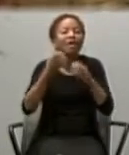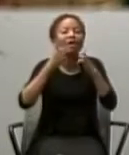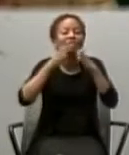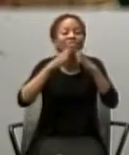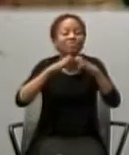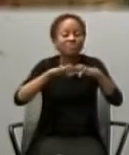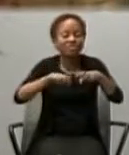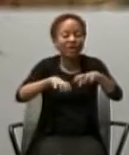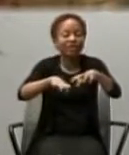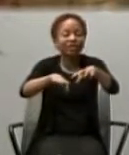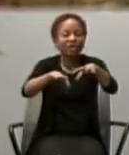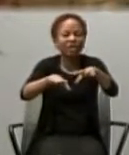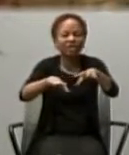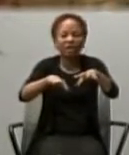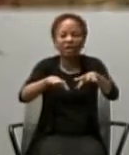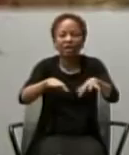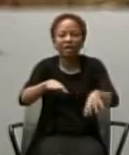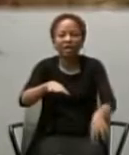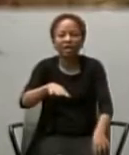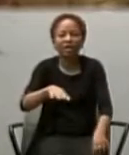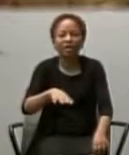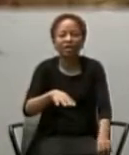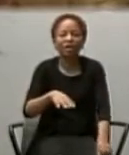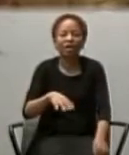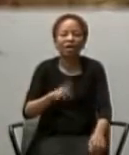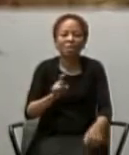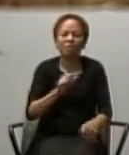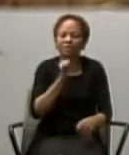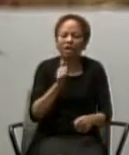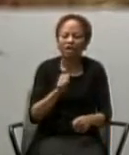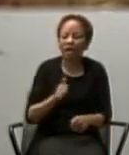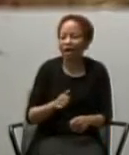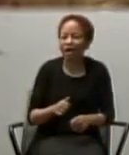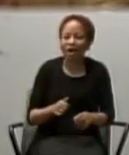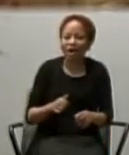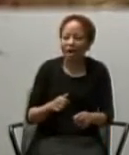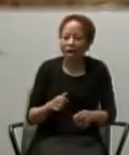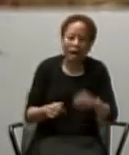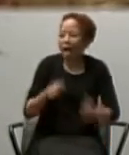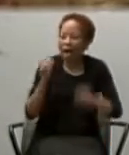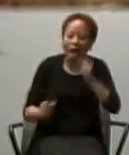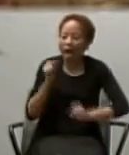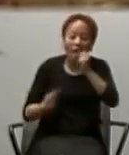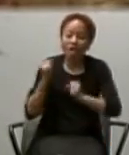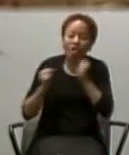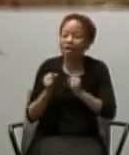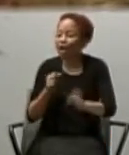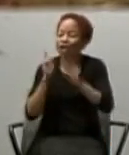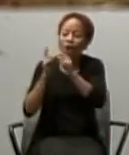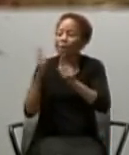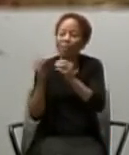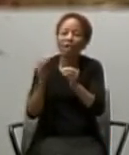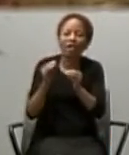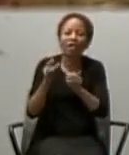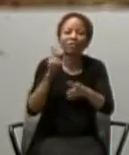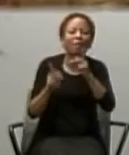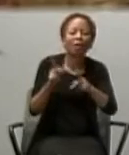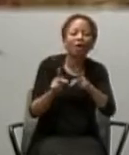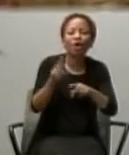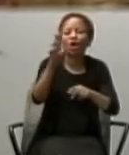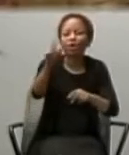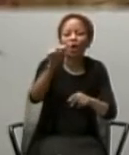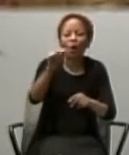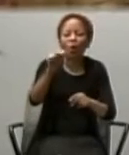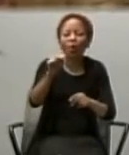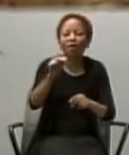doesn't mean us, rushing blindly out the door, to talk to people, on Frederick Street, necessarily. It may be something,